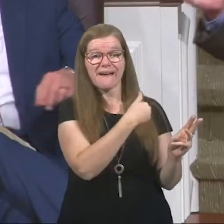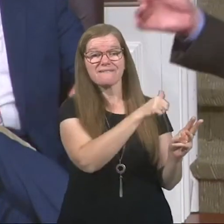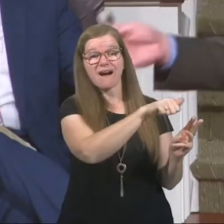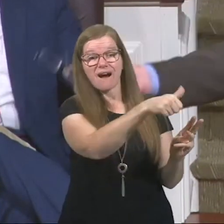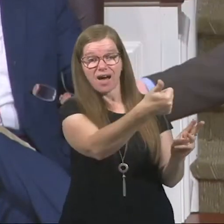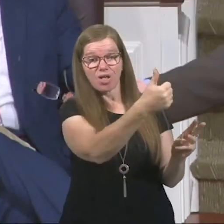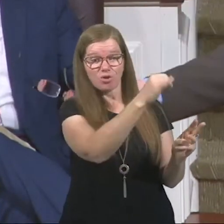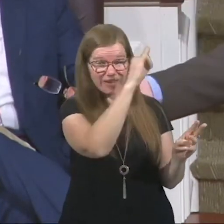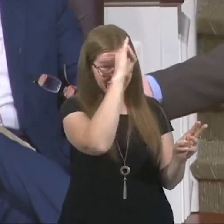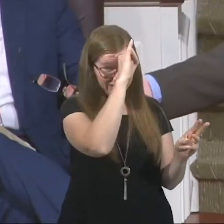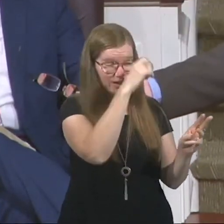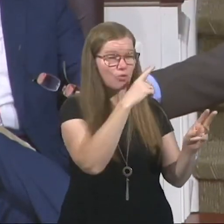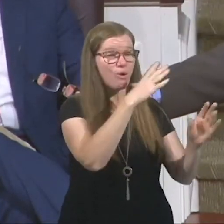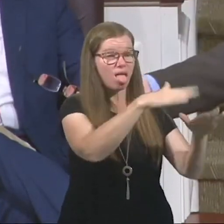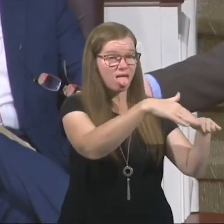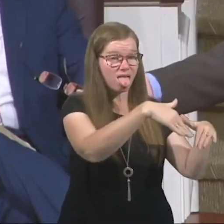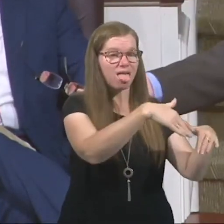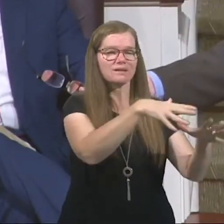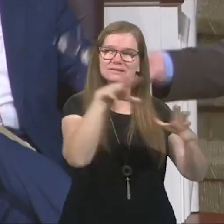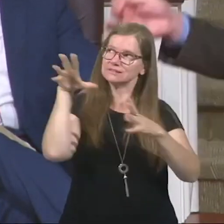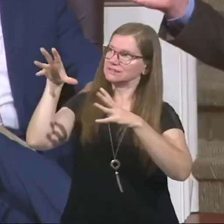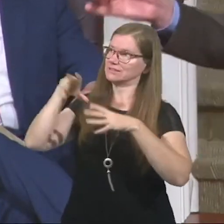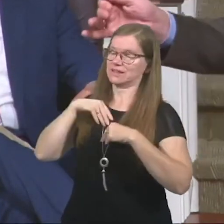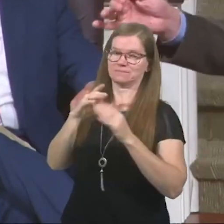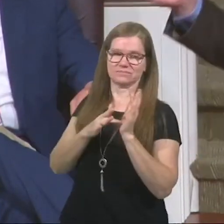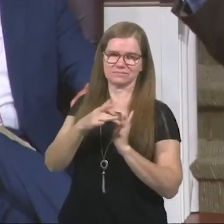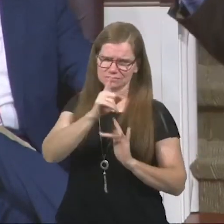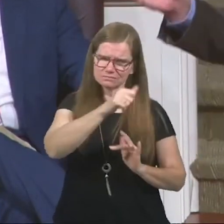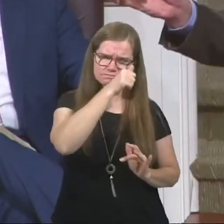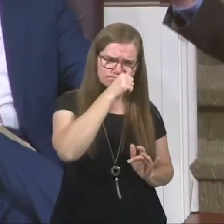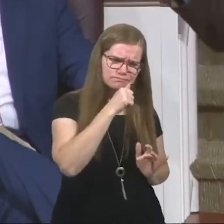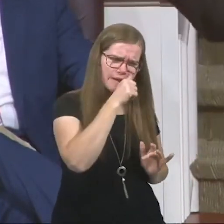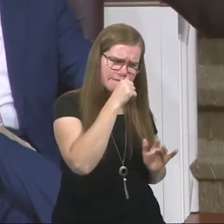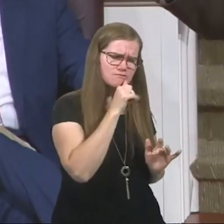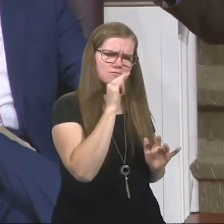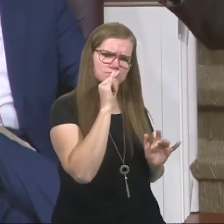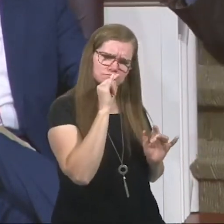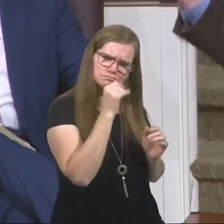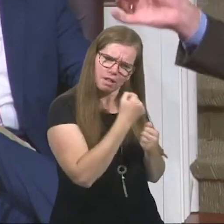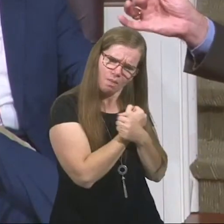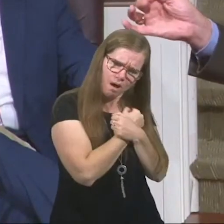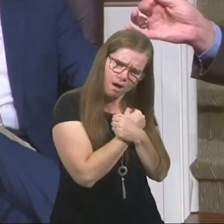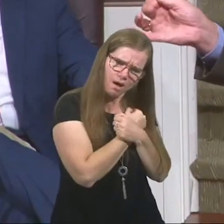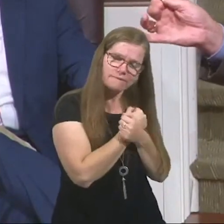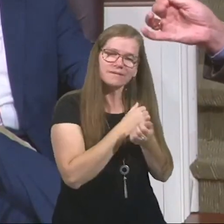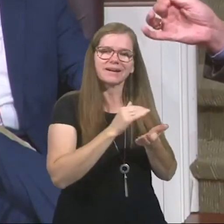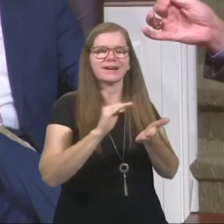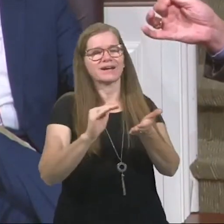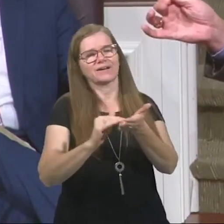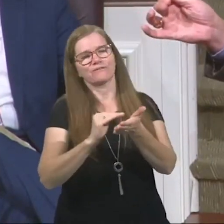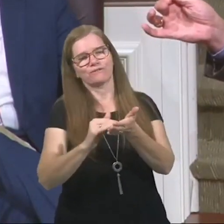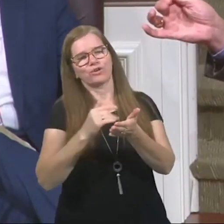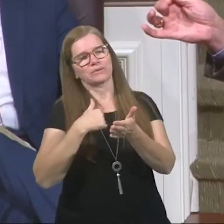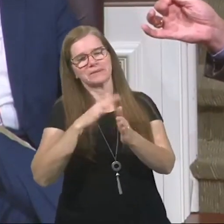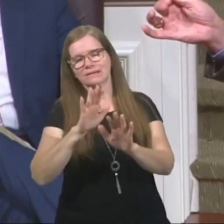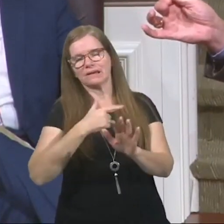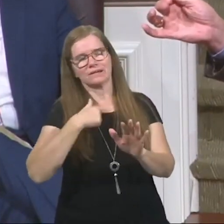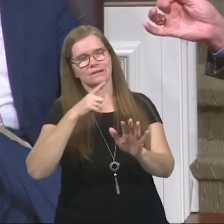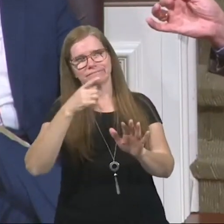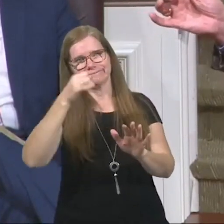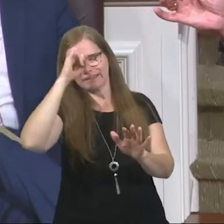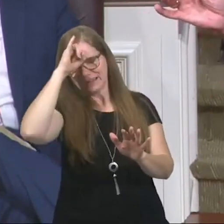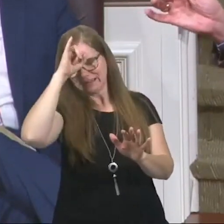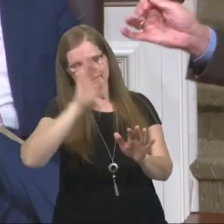haven't come to Jesus yet. We ought to be patient and loving and I'm, and please forgive me, I'm just joking about the idiot stuff.